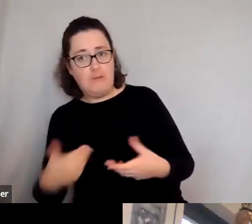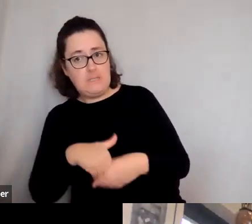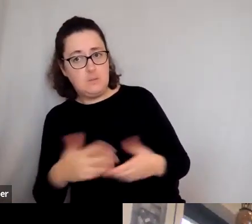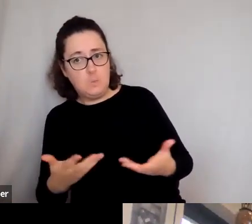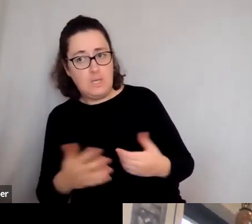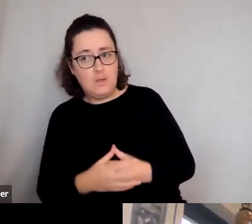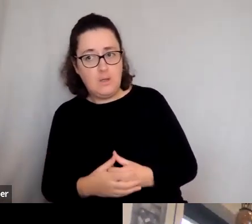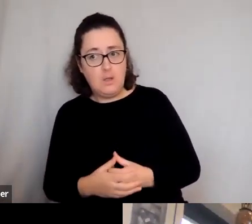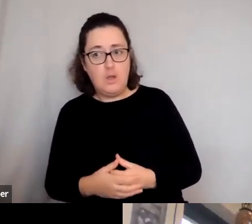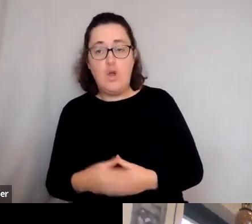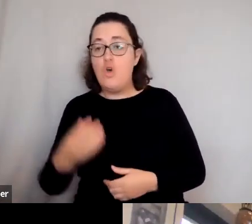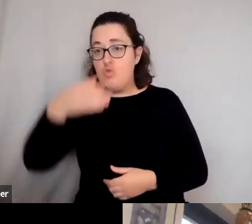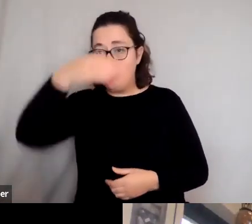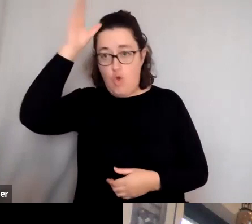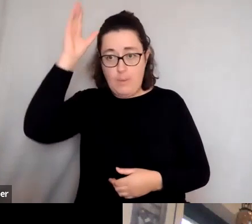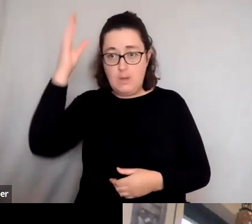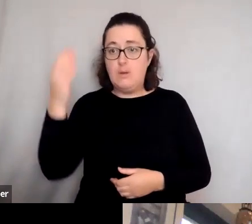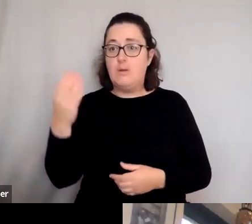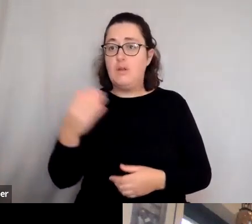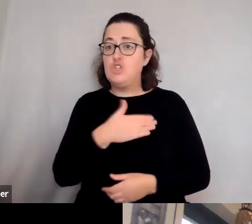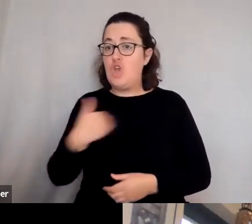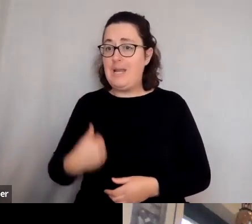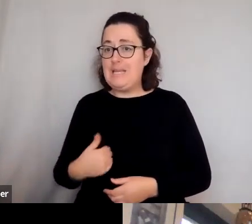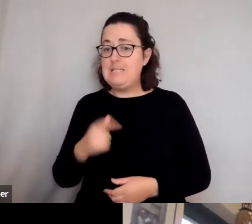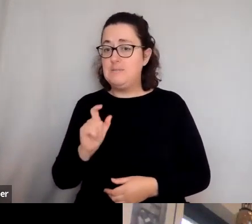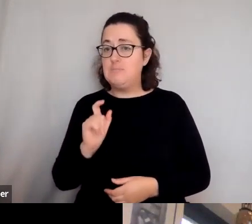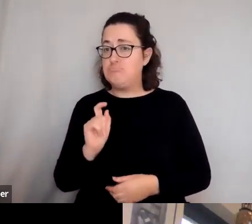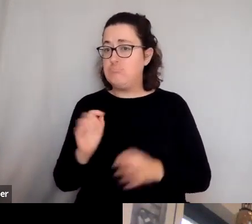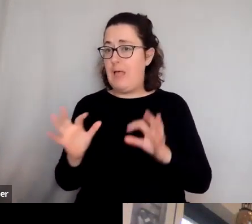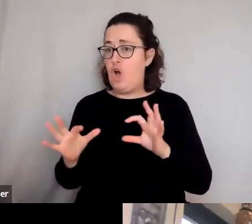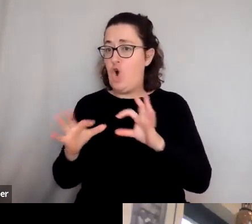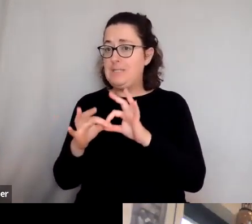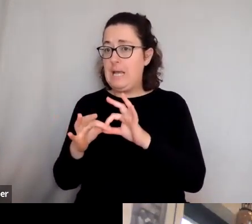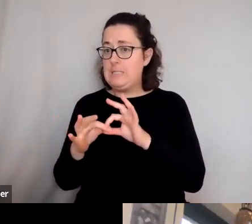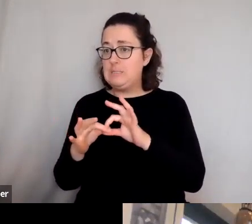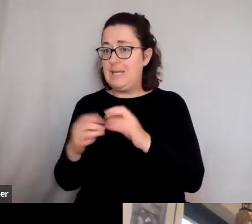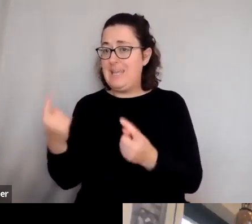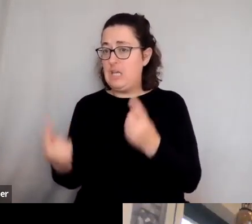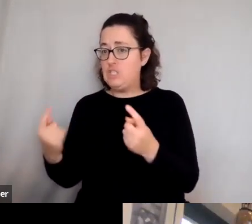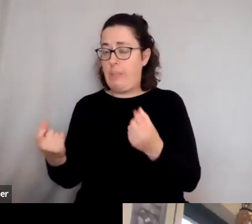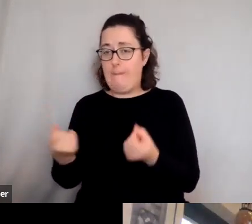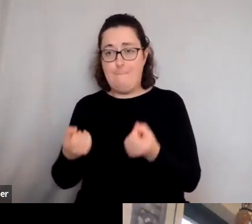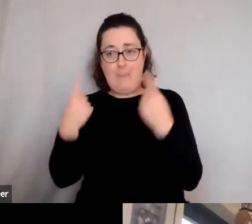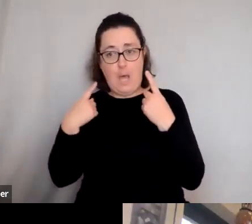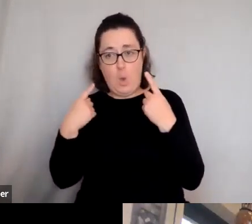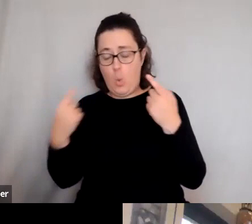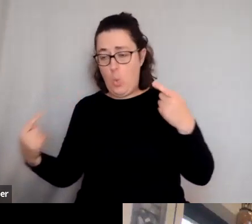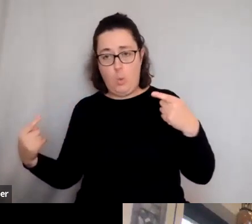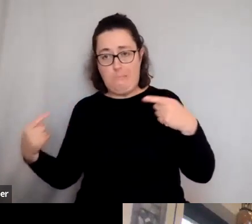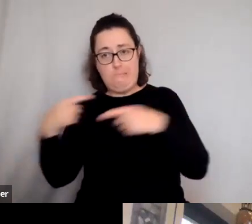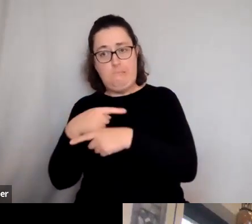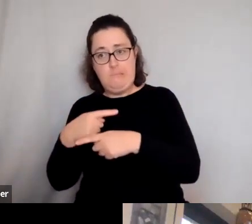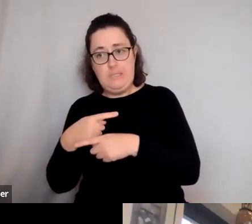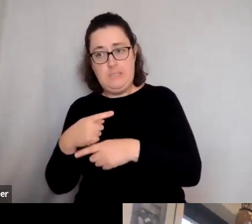Romans and the Chinese were in contact a little bit, you know, they terribly misunderstood each other. And you get some